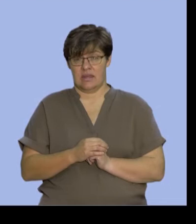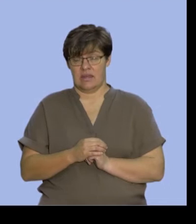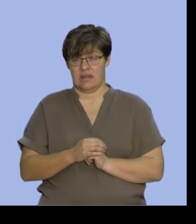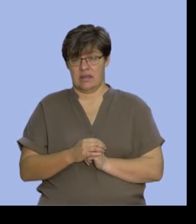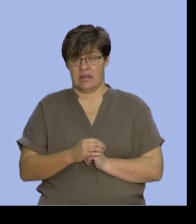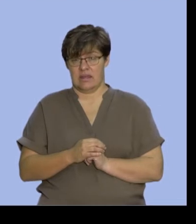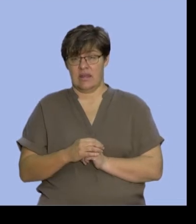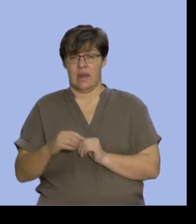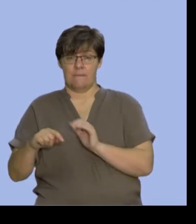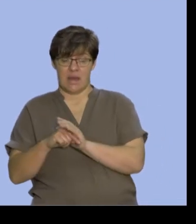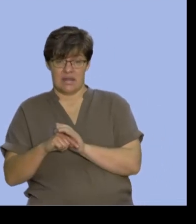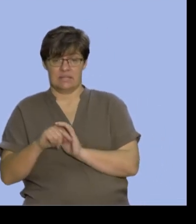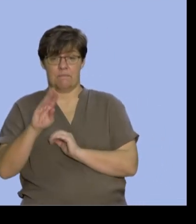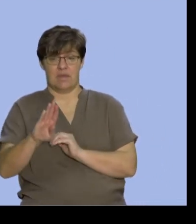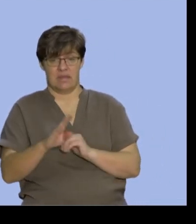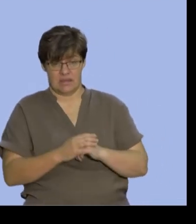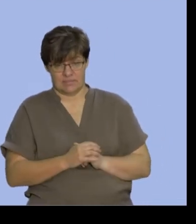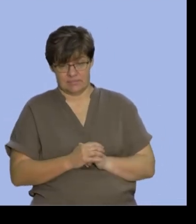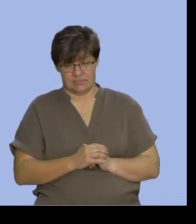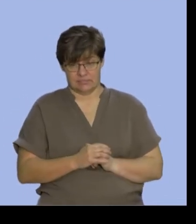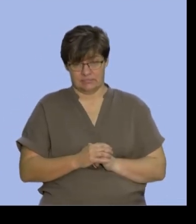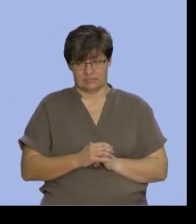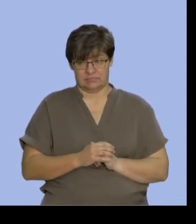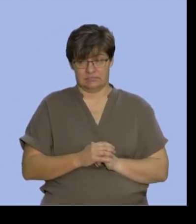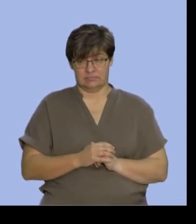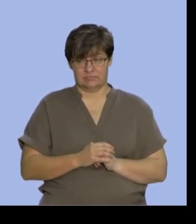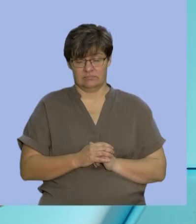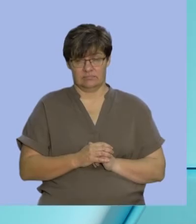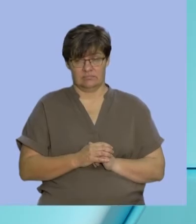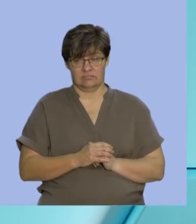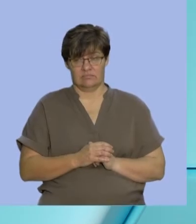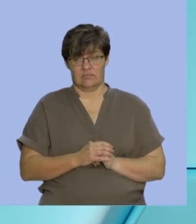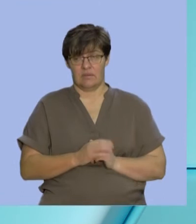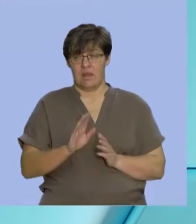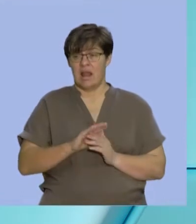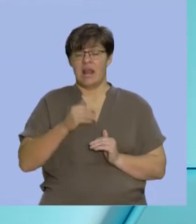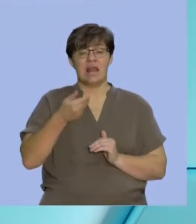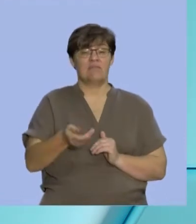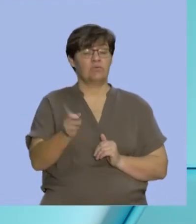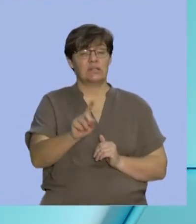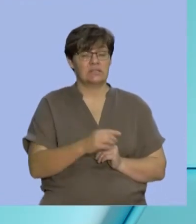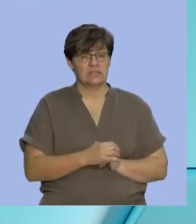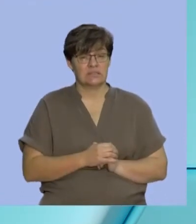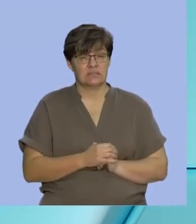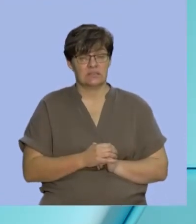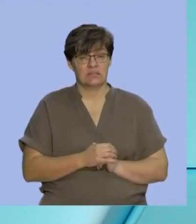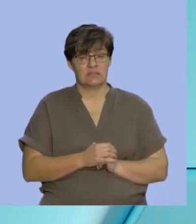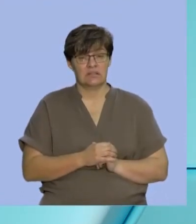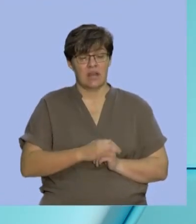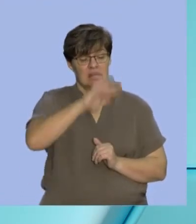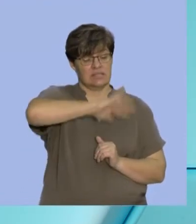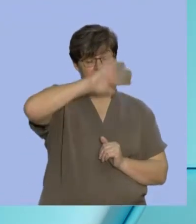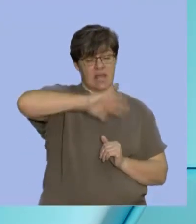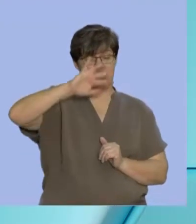of B from it. So, what I'll be left with is the part that is shaded blue